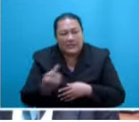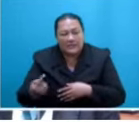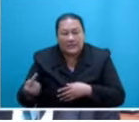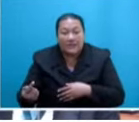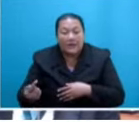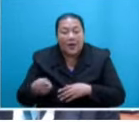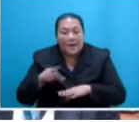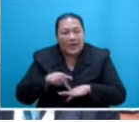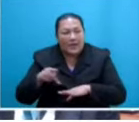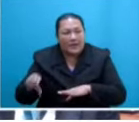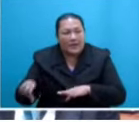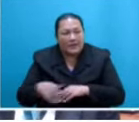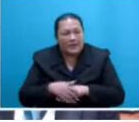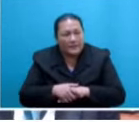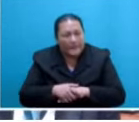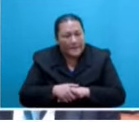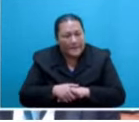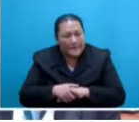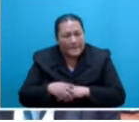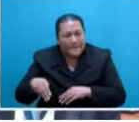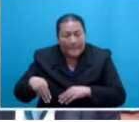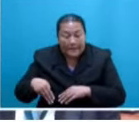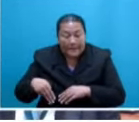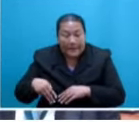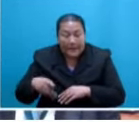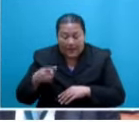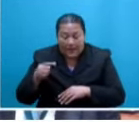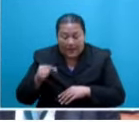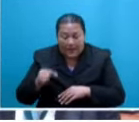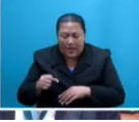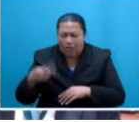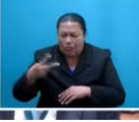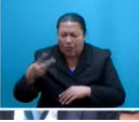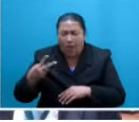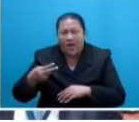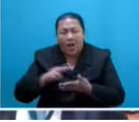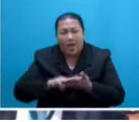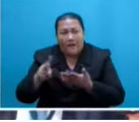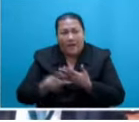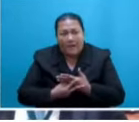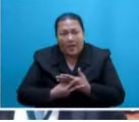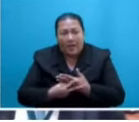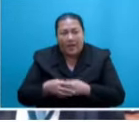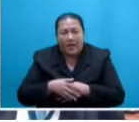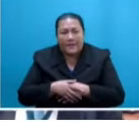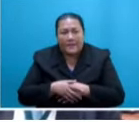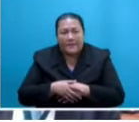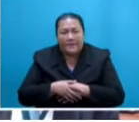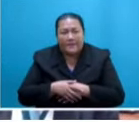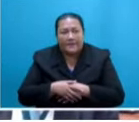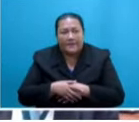true about the matter, then I must add that the speech made today on the 12th of November, as was the one made last year,